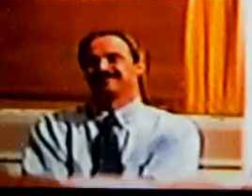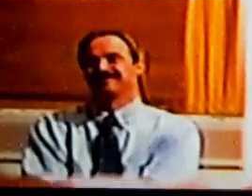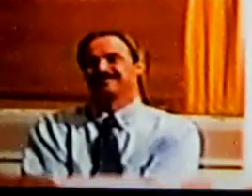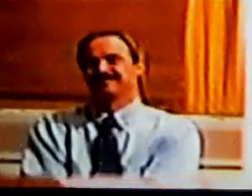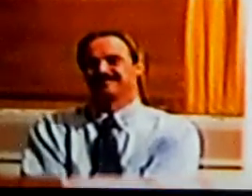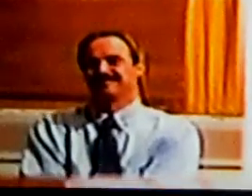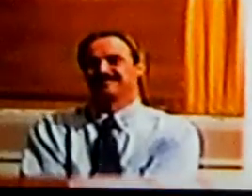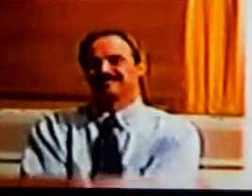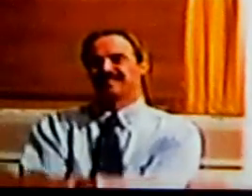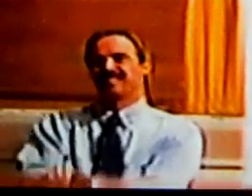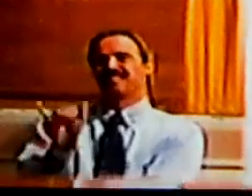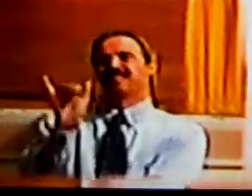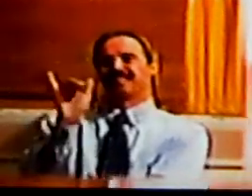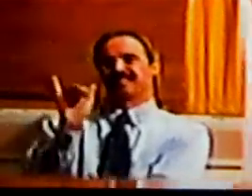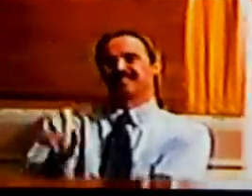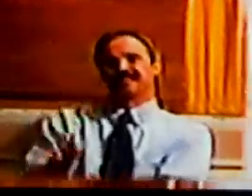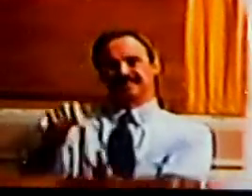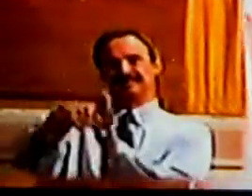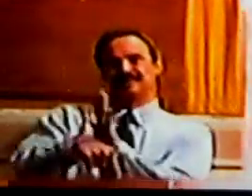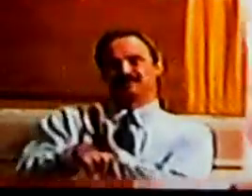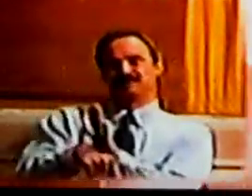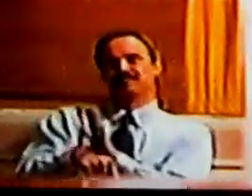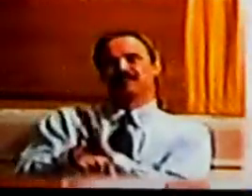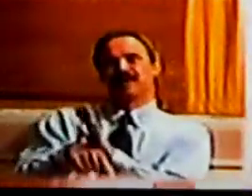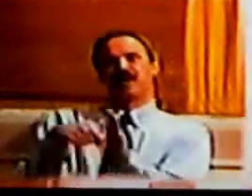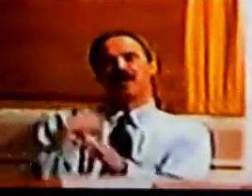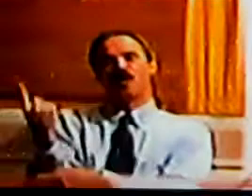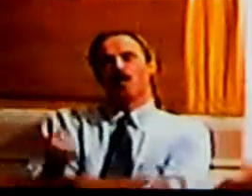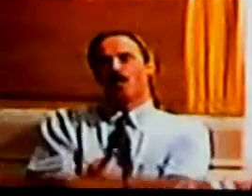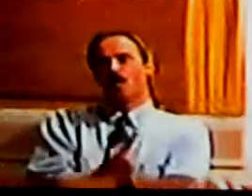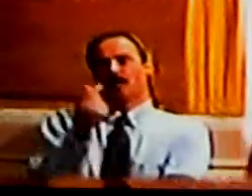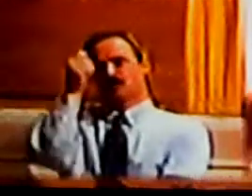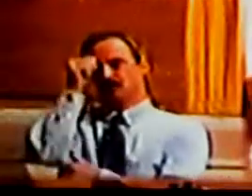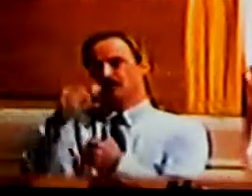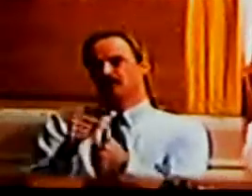that's deep okay and and i always remember saying to myself